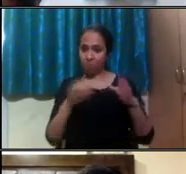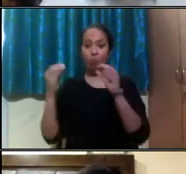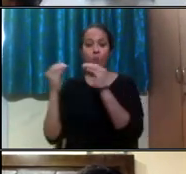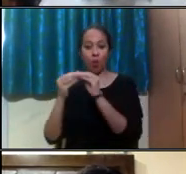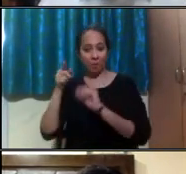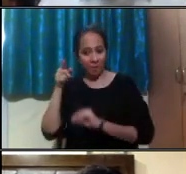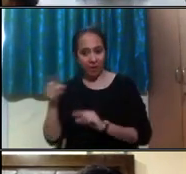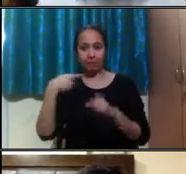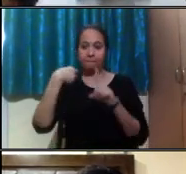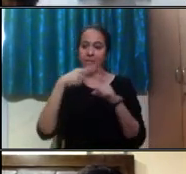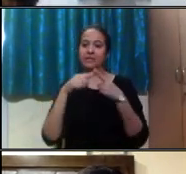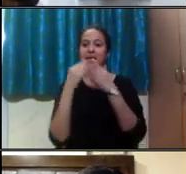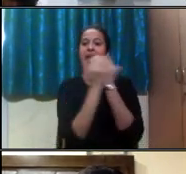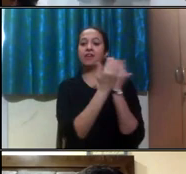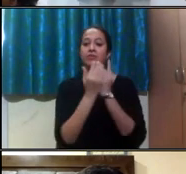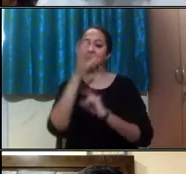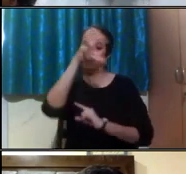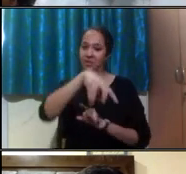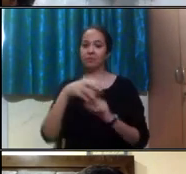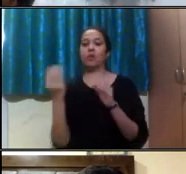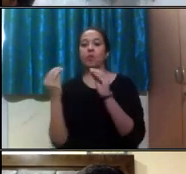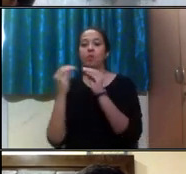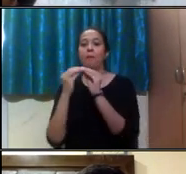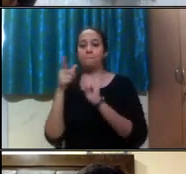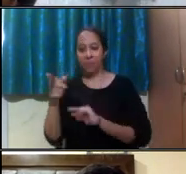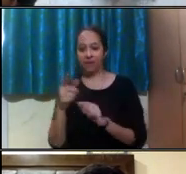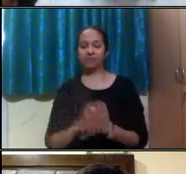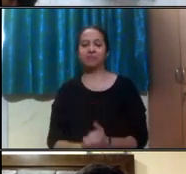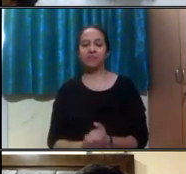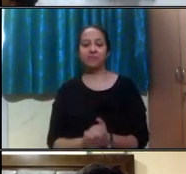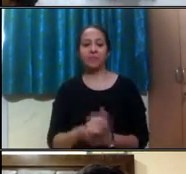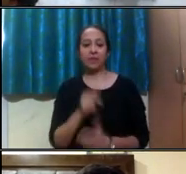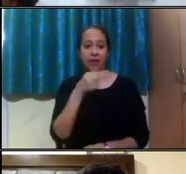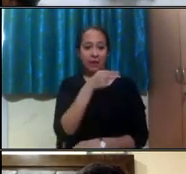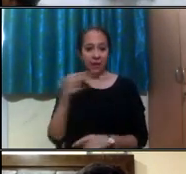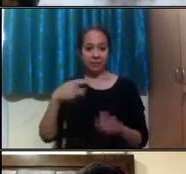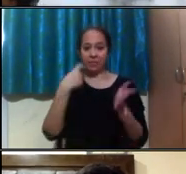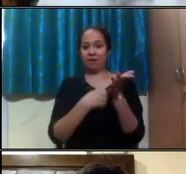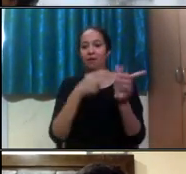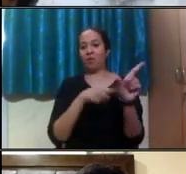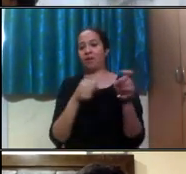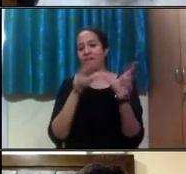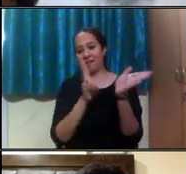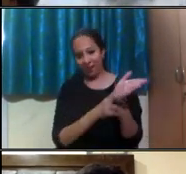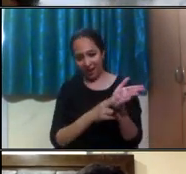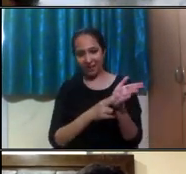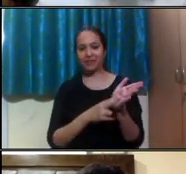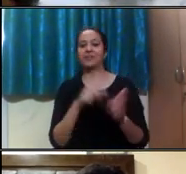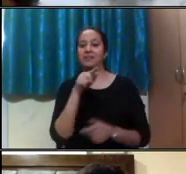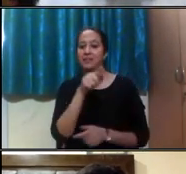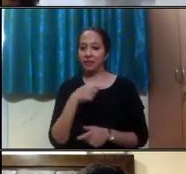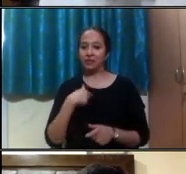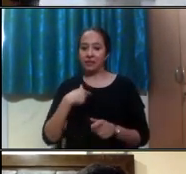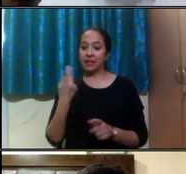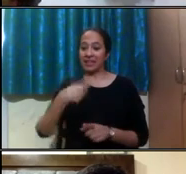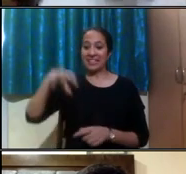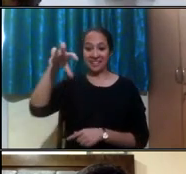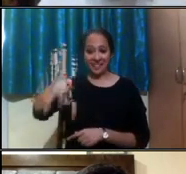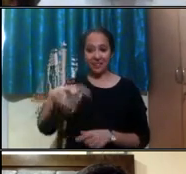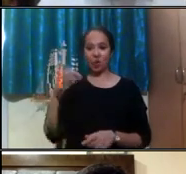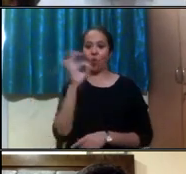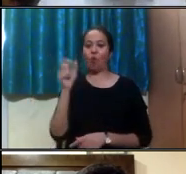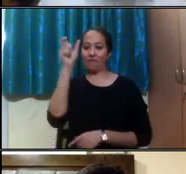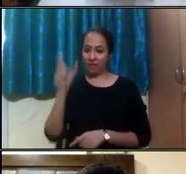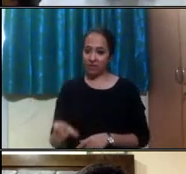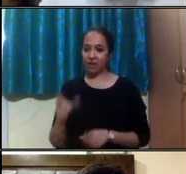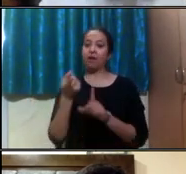EducationUSA Mumbai. My name is Ryan Pereira and I'm the Regional Officer at the United